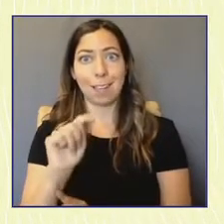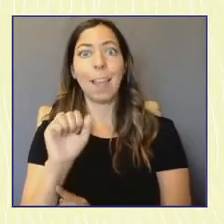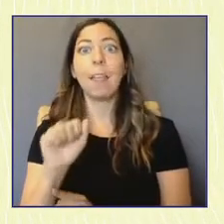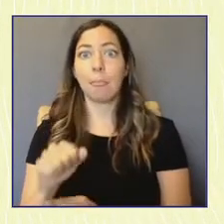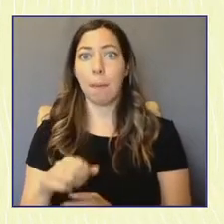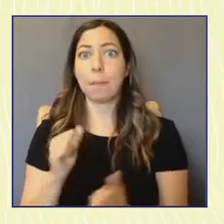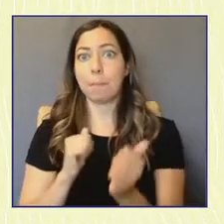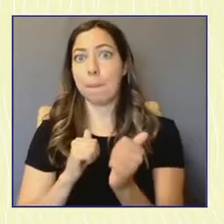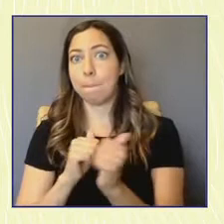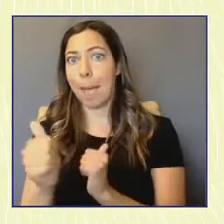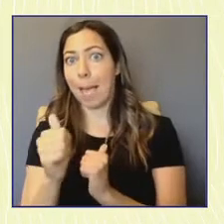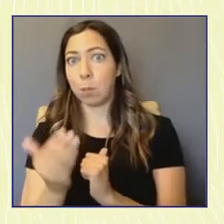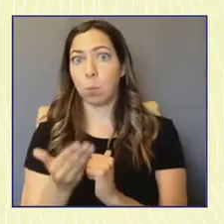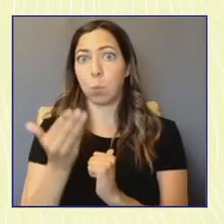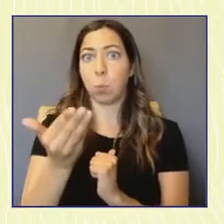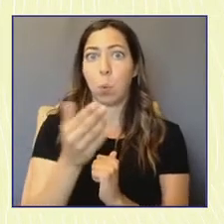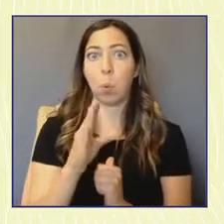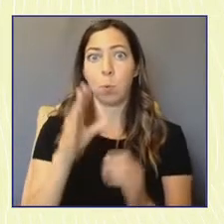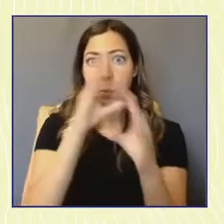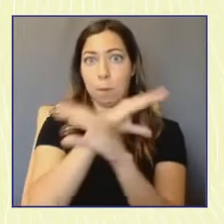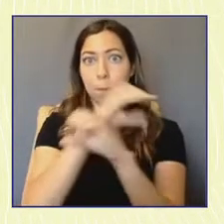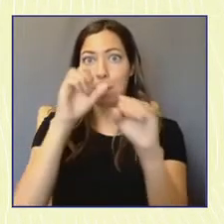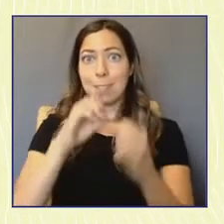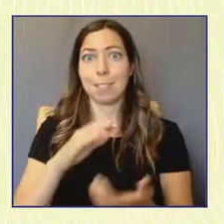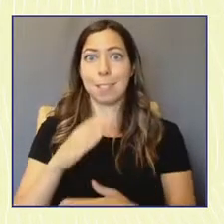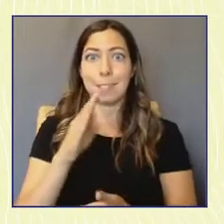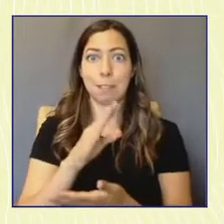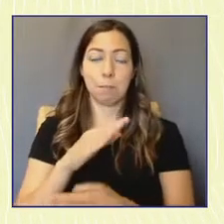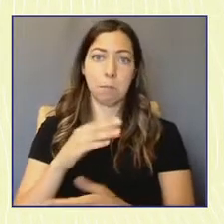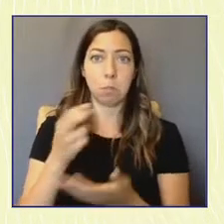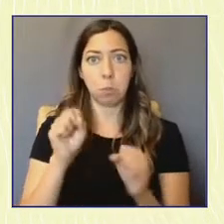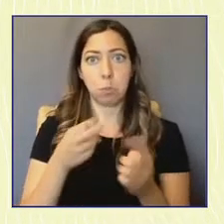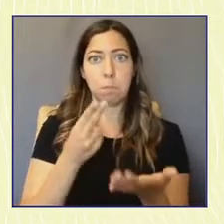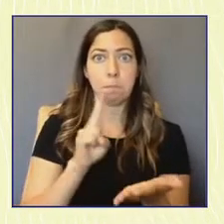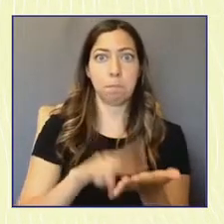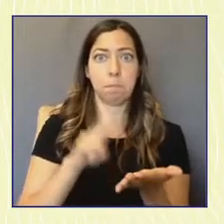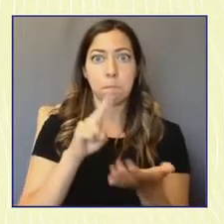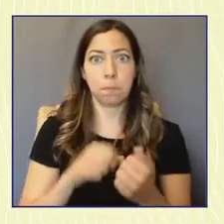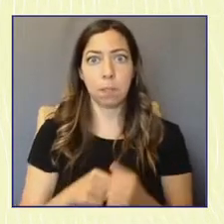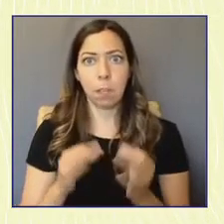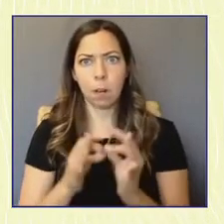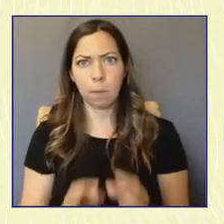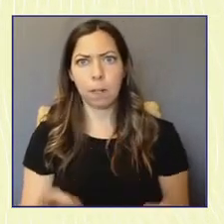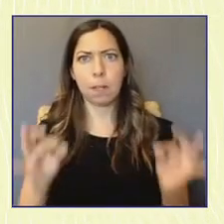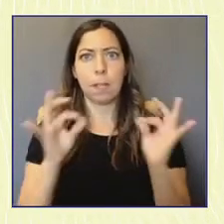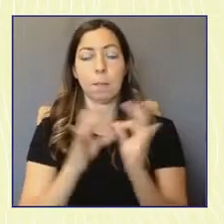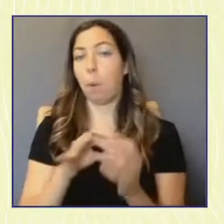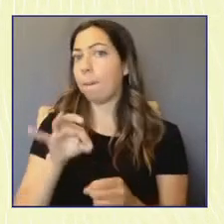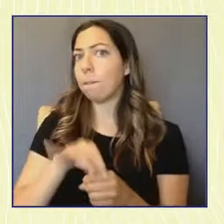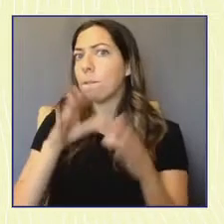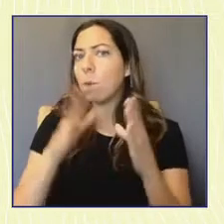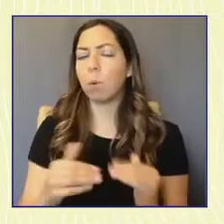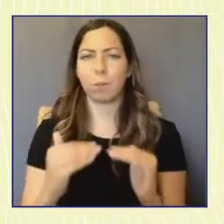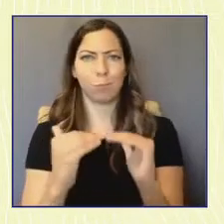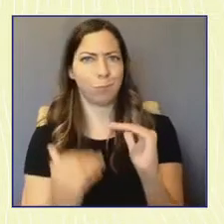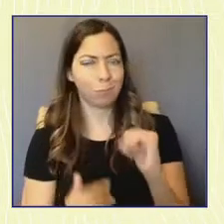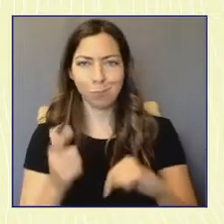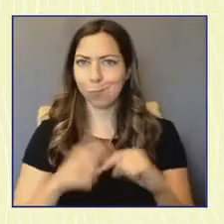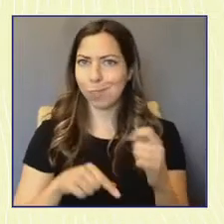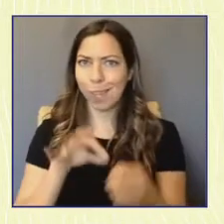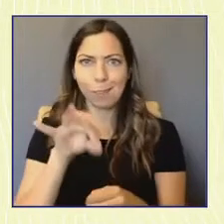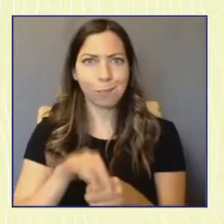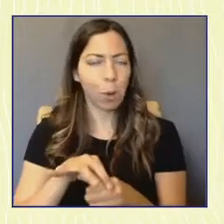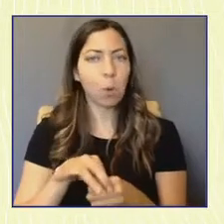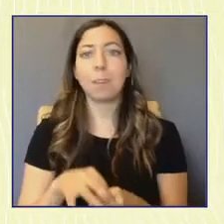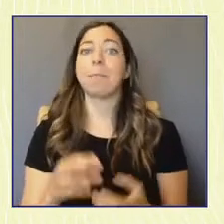best shot at combating state laws aimed at disenfranchising voters, especially voters of color.